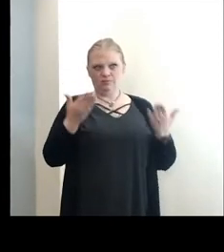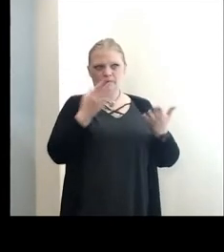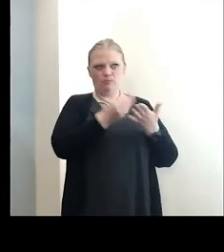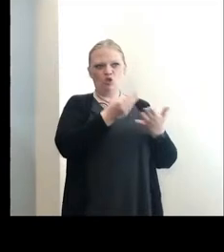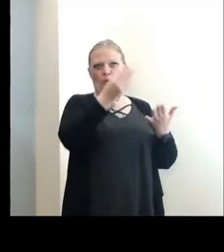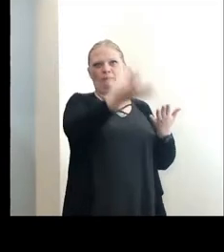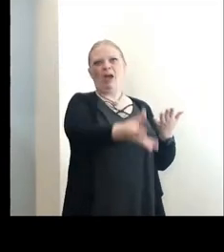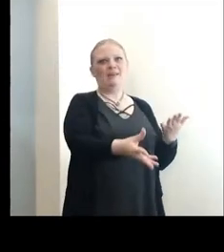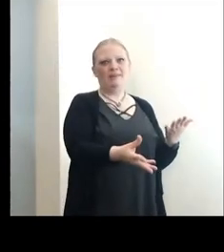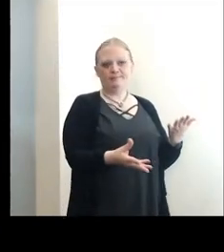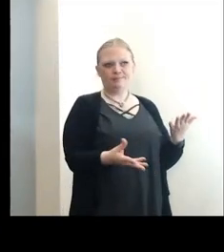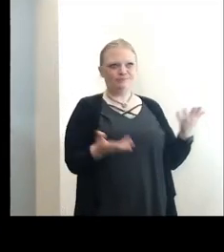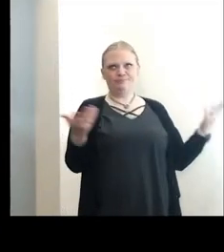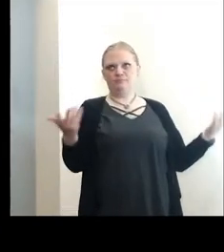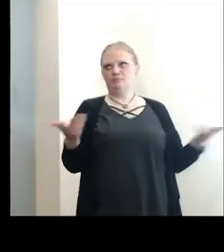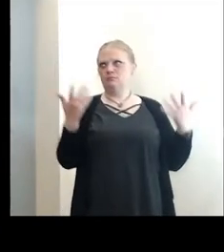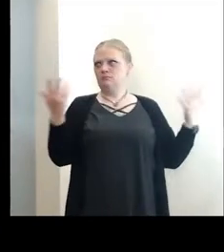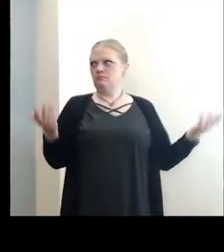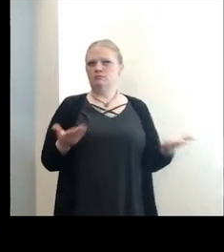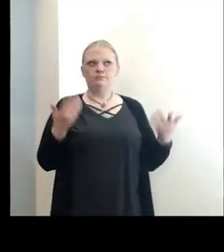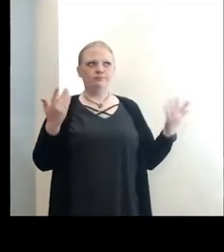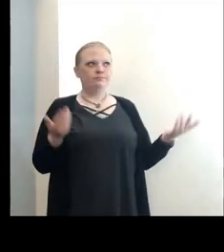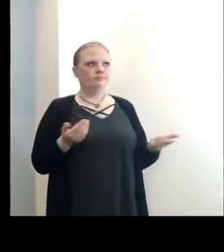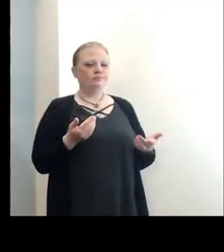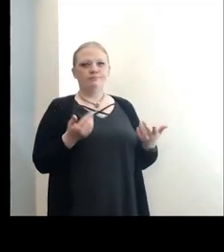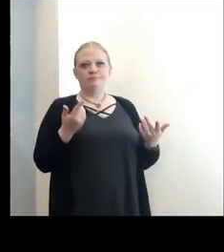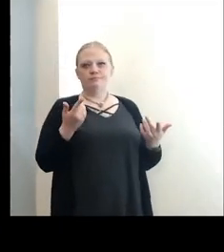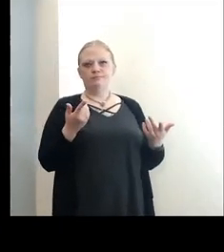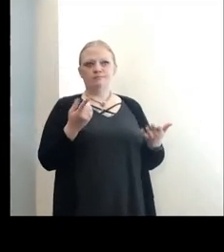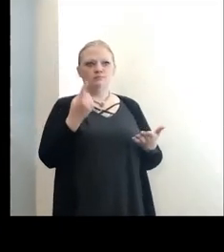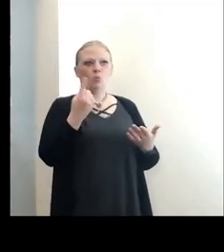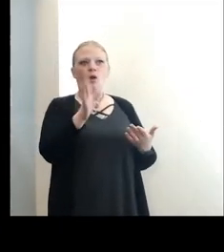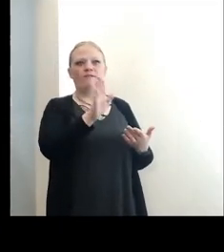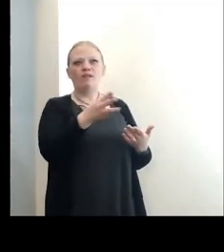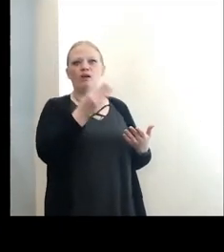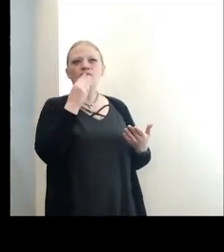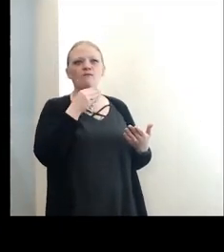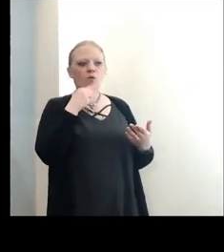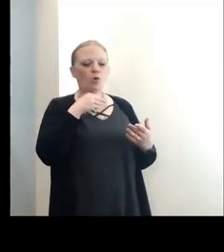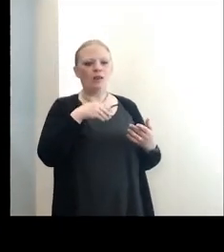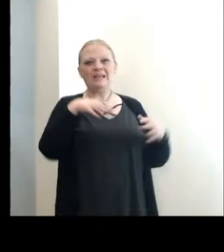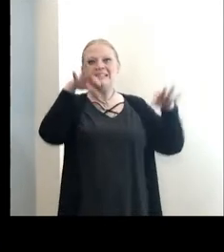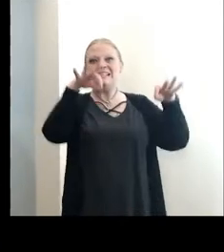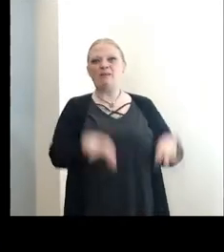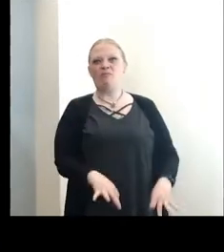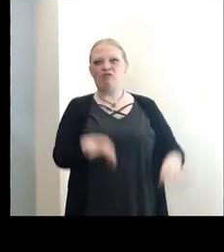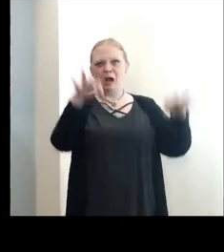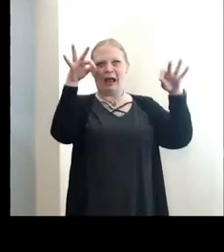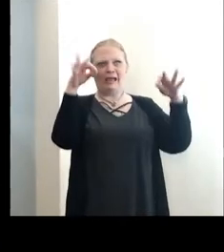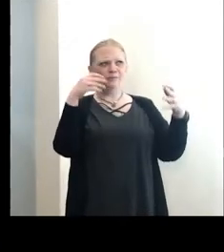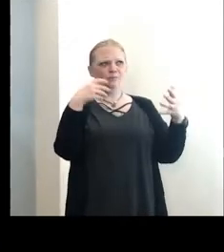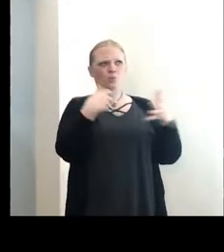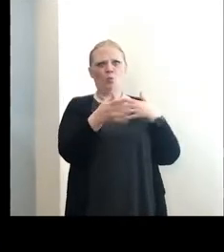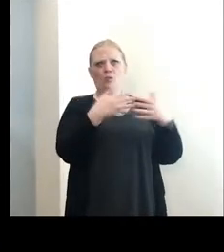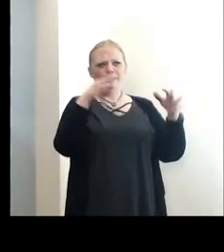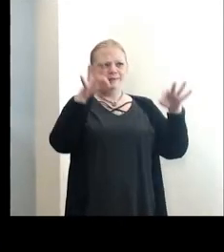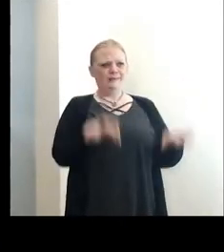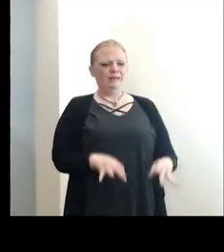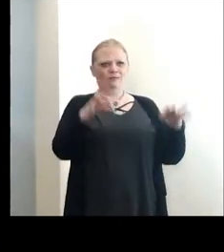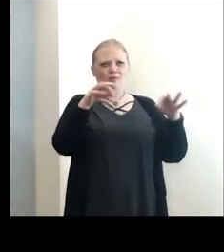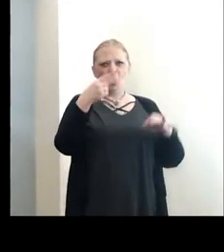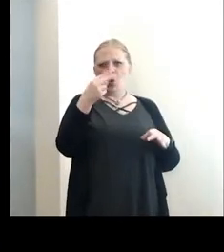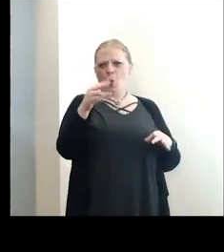one of their well-known delicacies that's deep fried, whatever it may be, deep fried ho-hos,